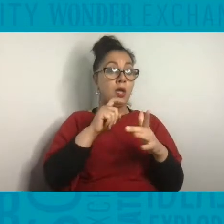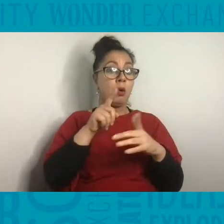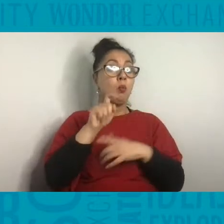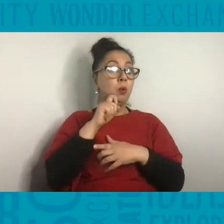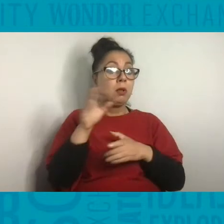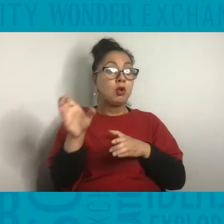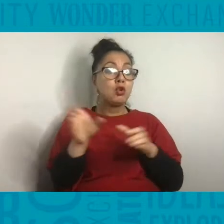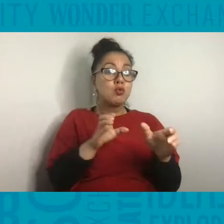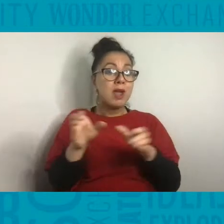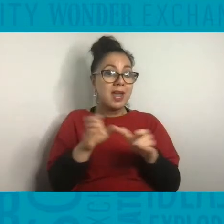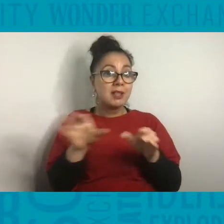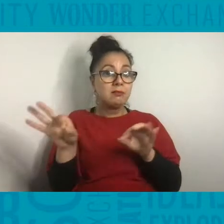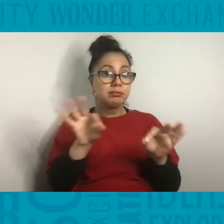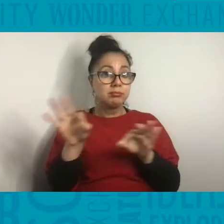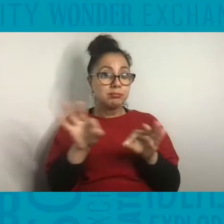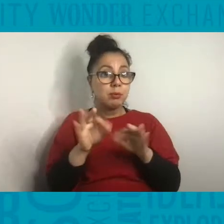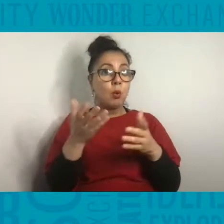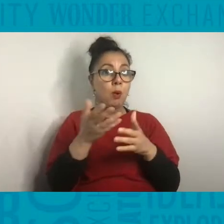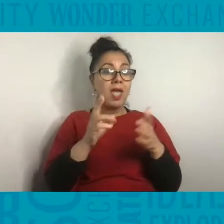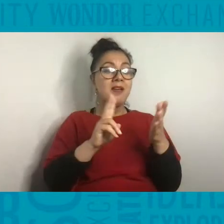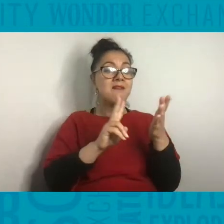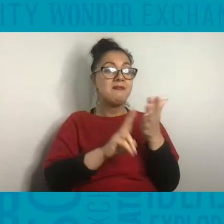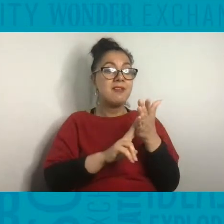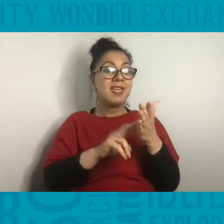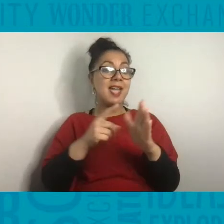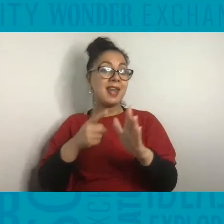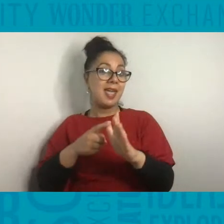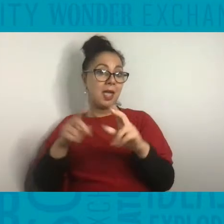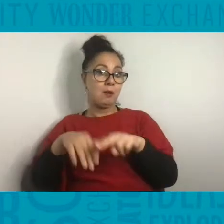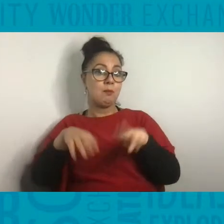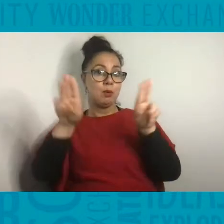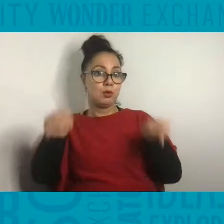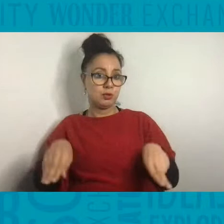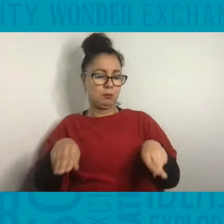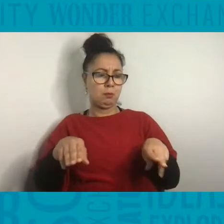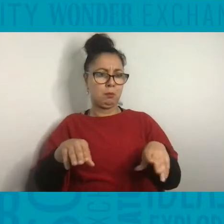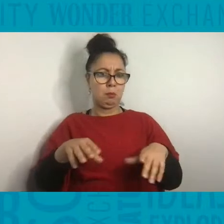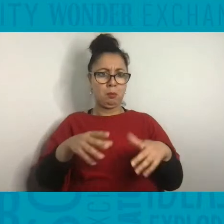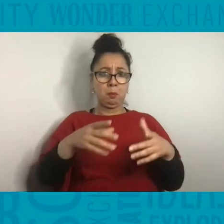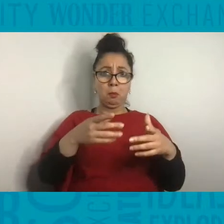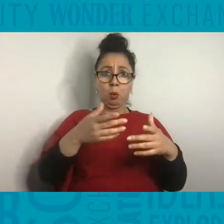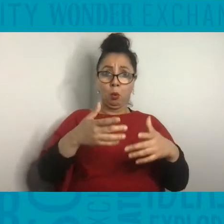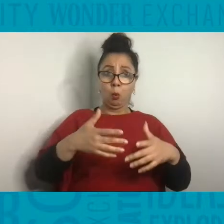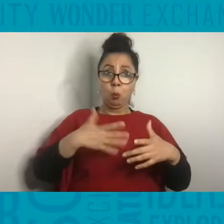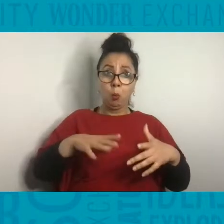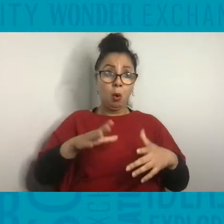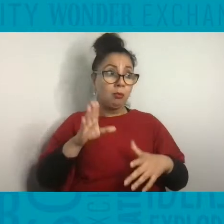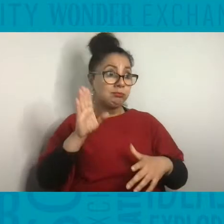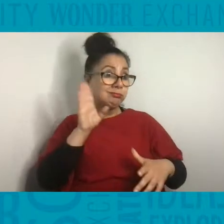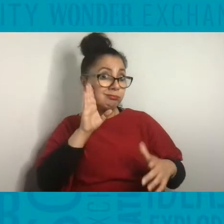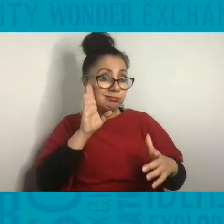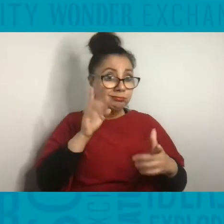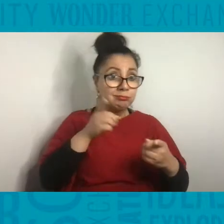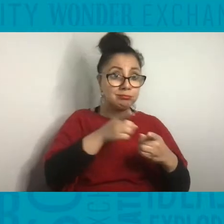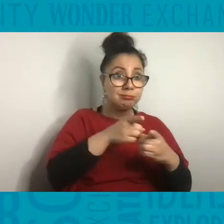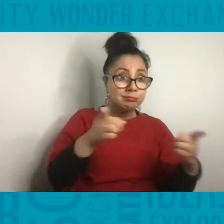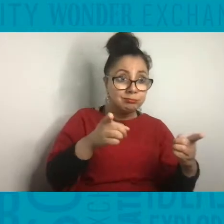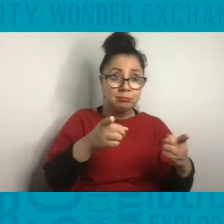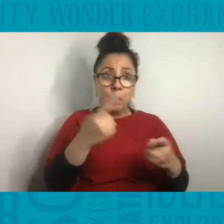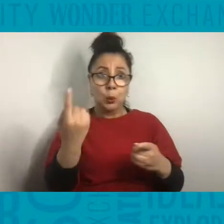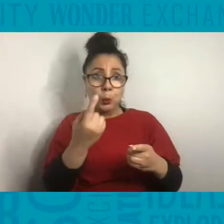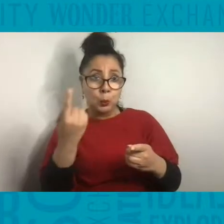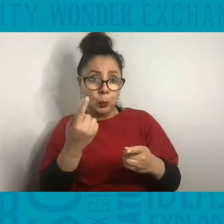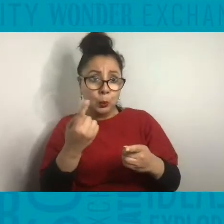We'd love to hear who you all are in the live chat if you want to tell us your names